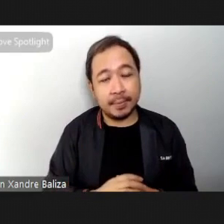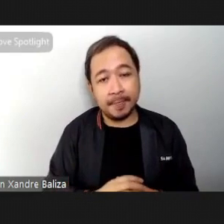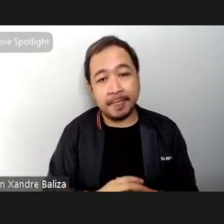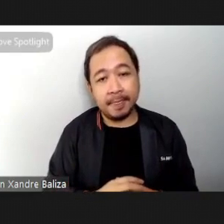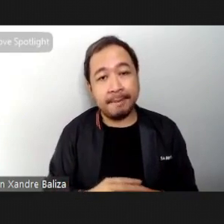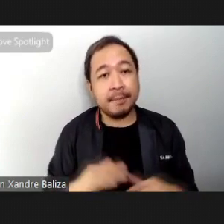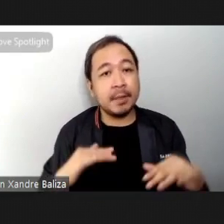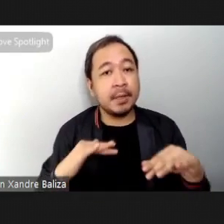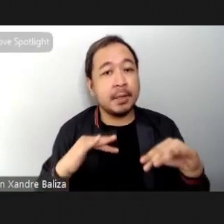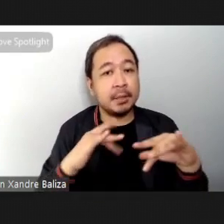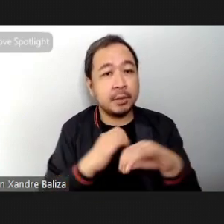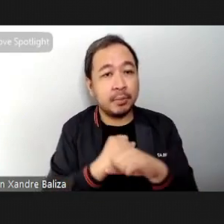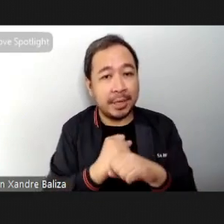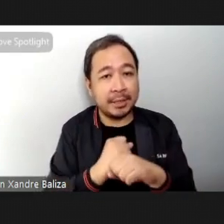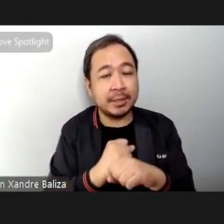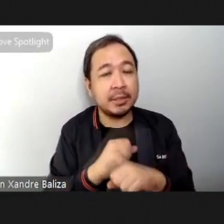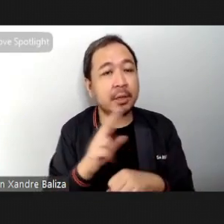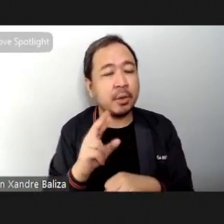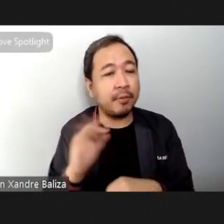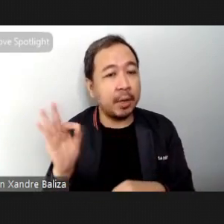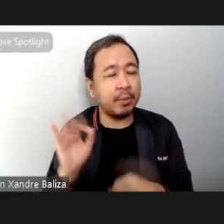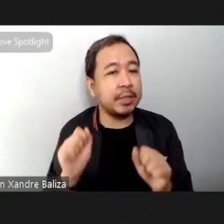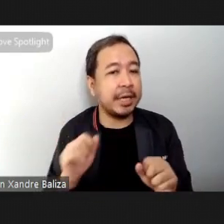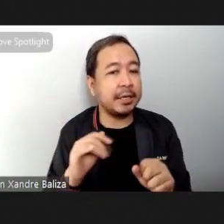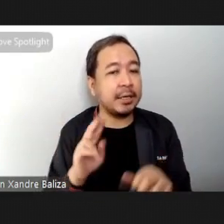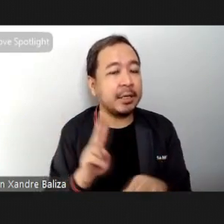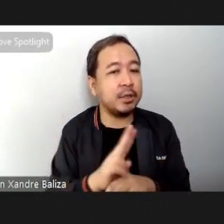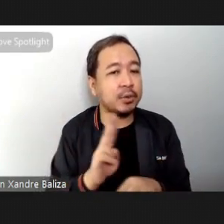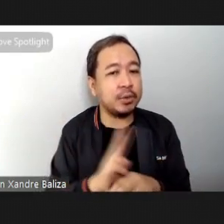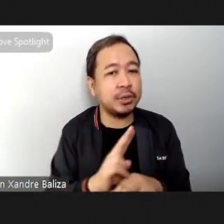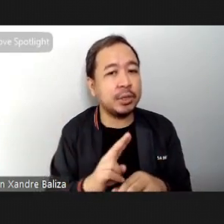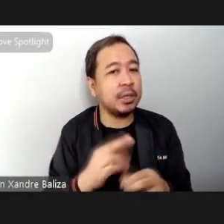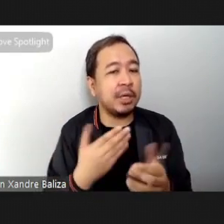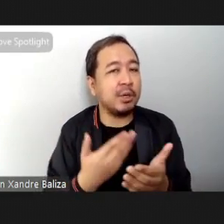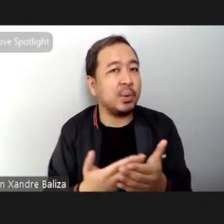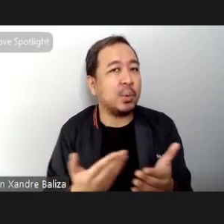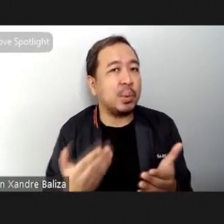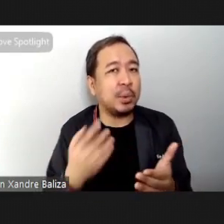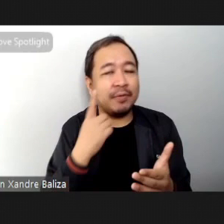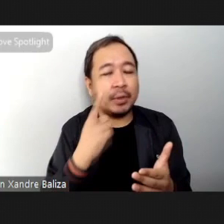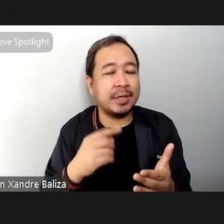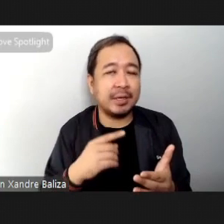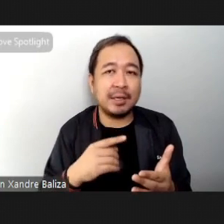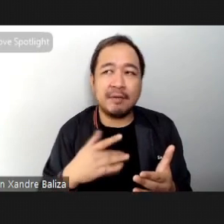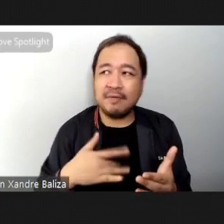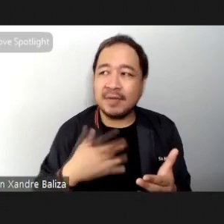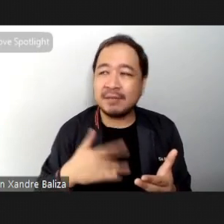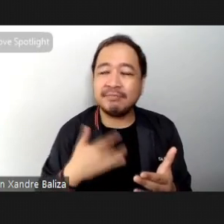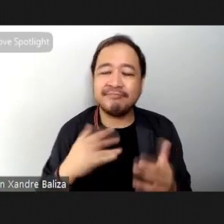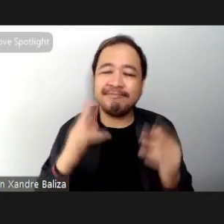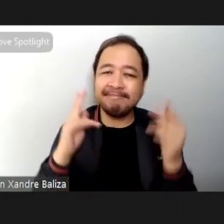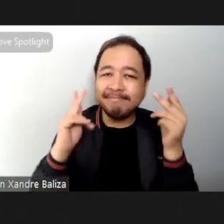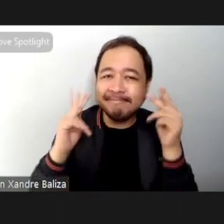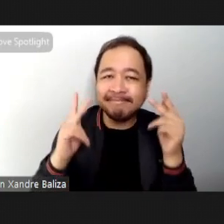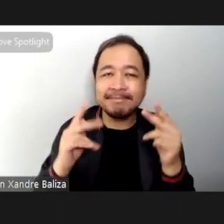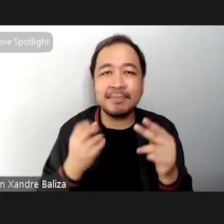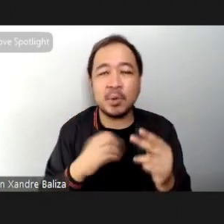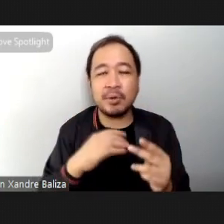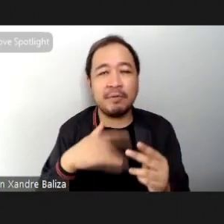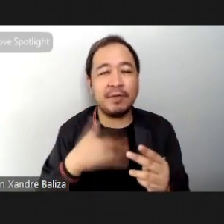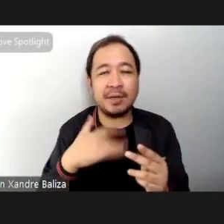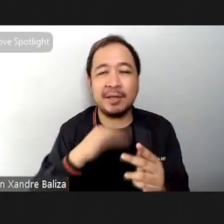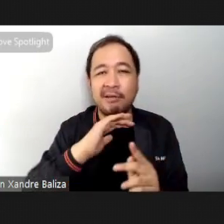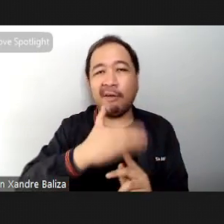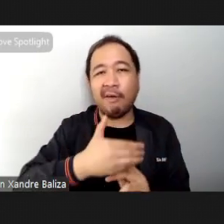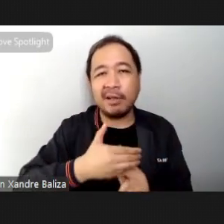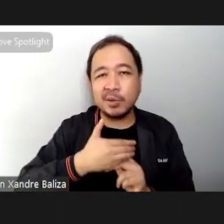Summarize everything so far road flow can be used as a tool to help with feelings of anxiety or even of isolation during